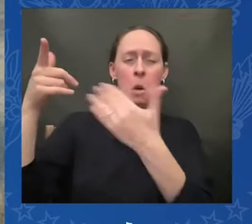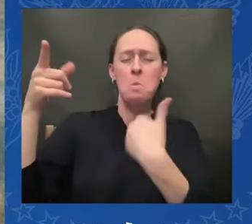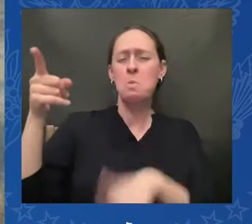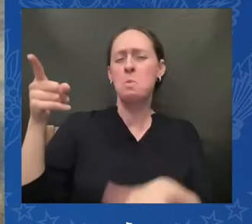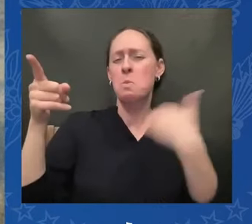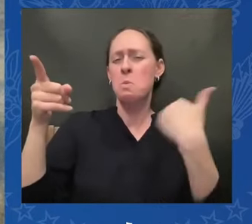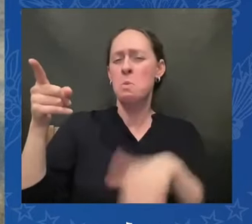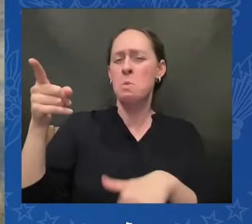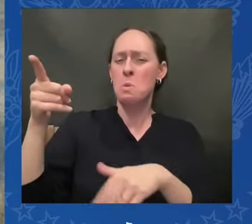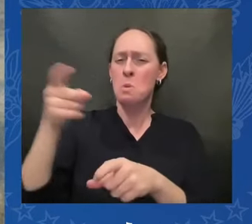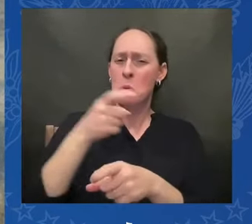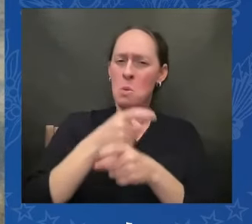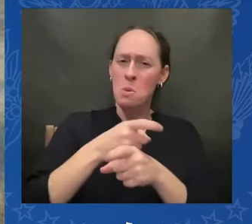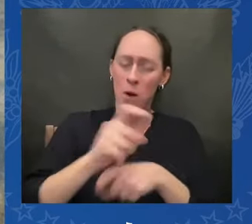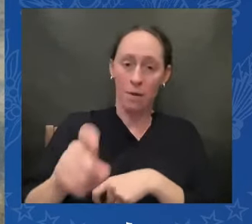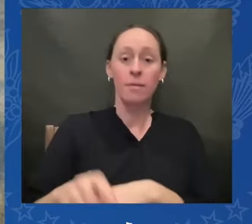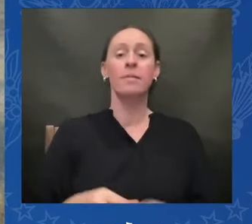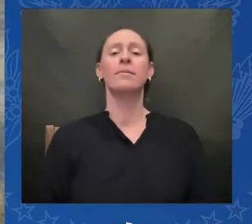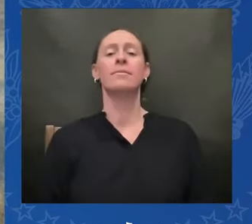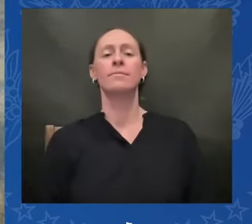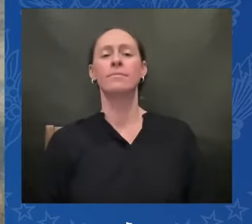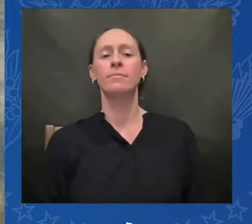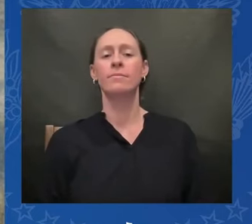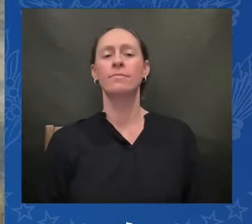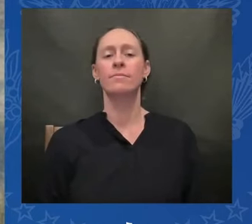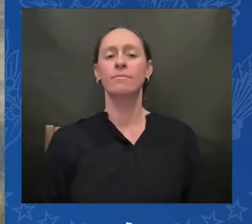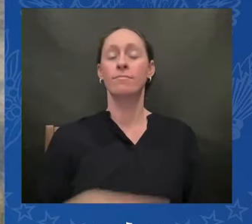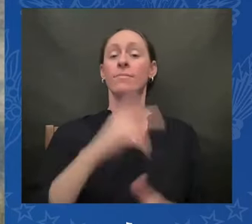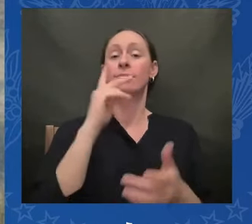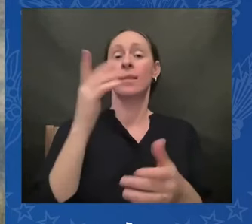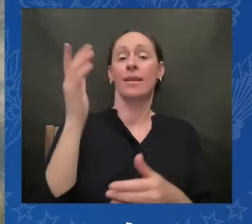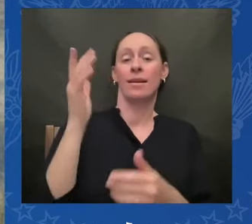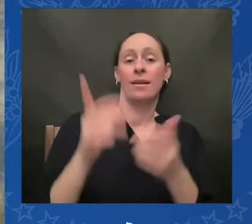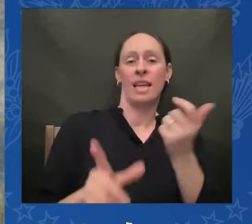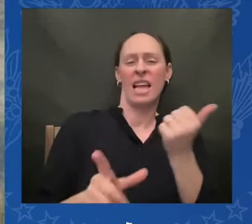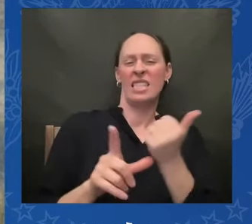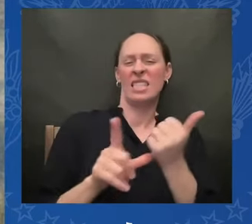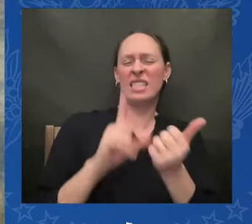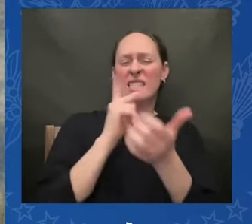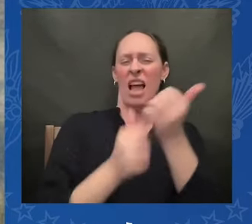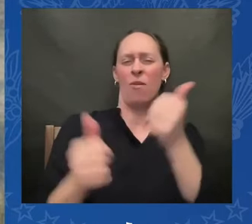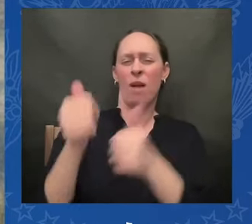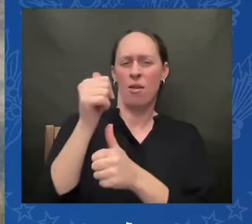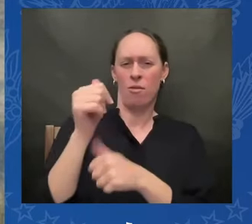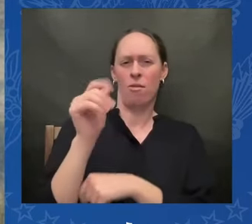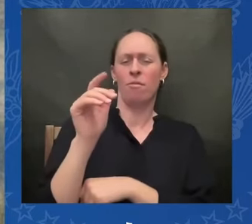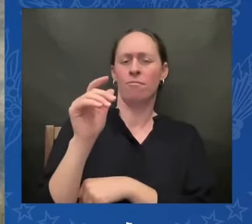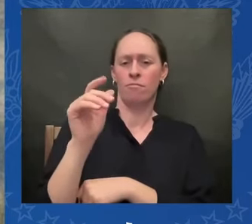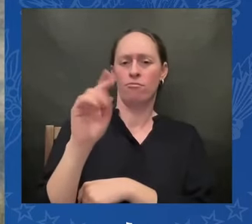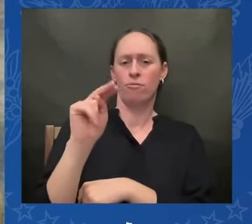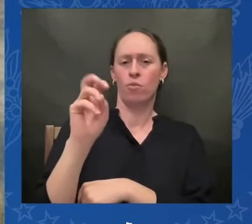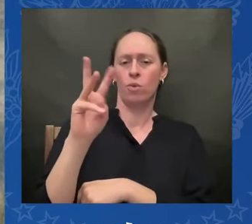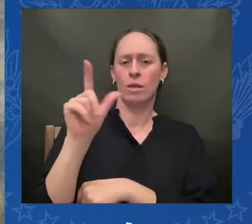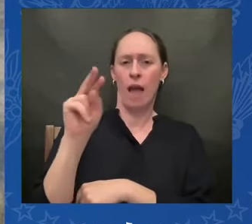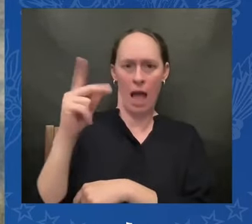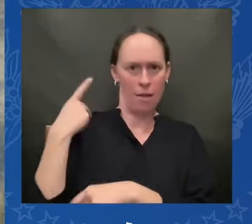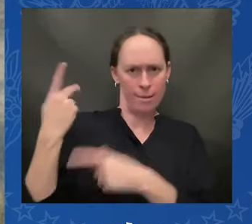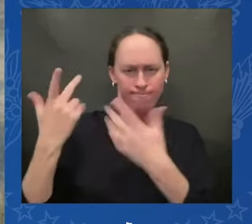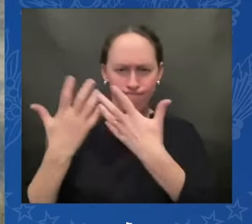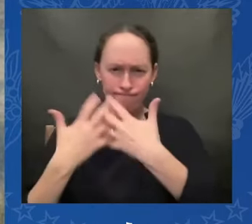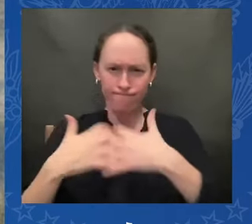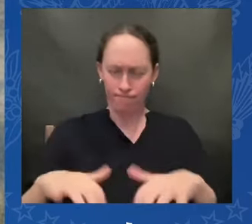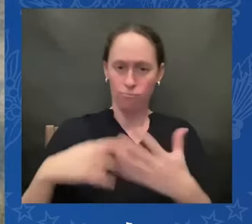a year on what we called the road to healing 12 visits to indigenous communities including gila river